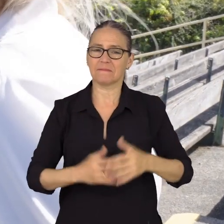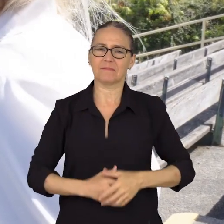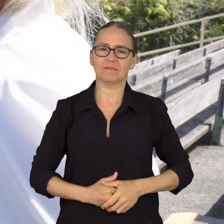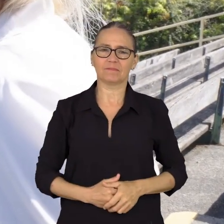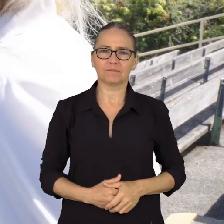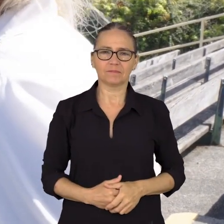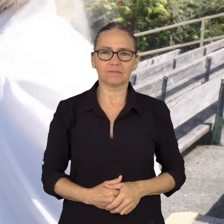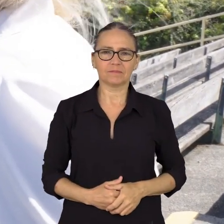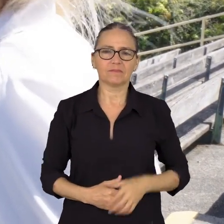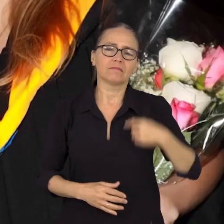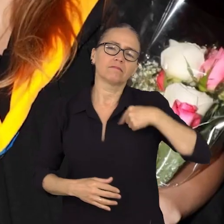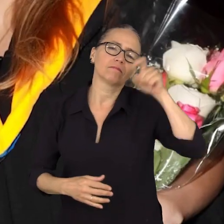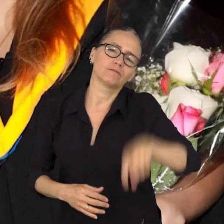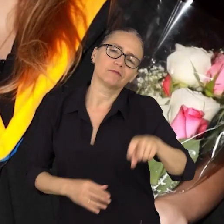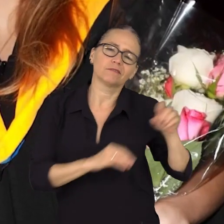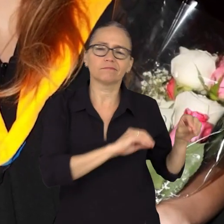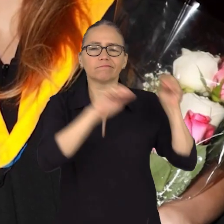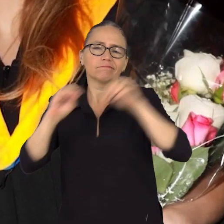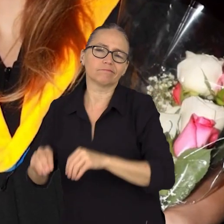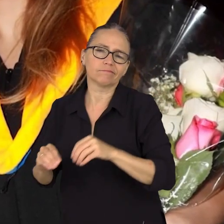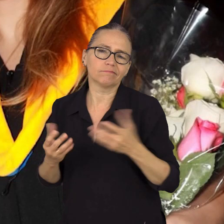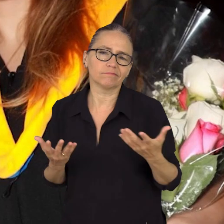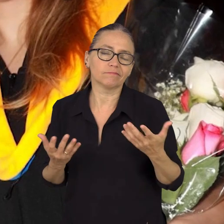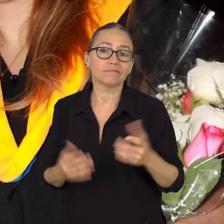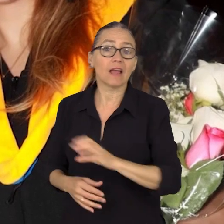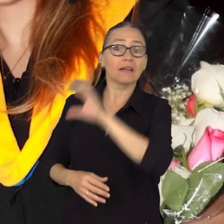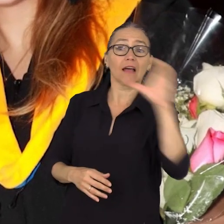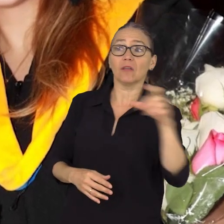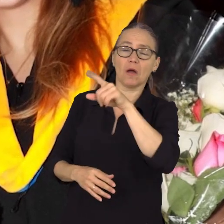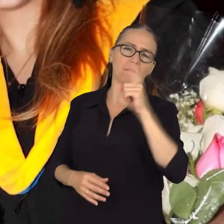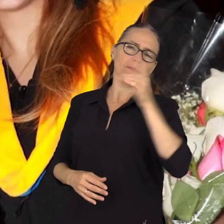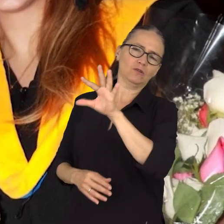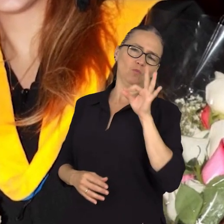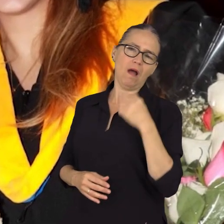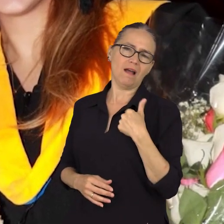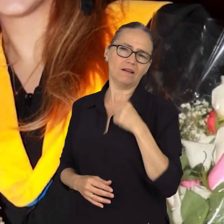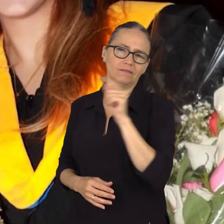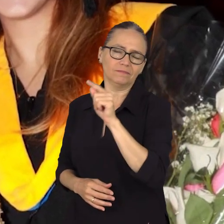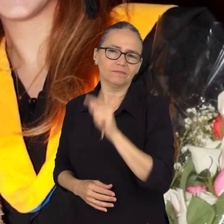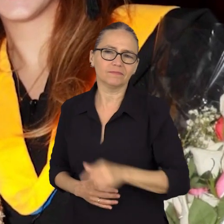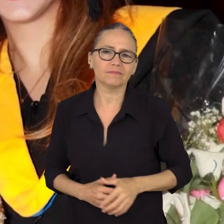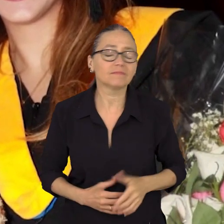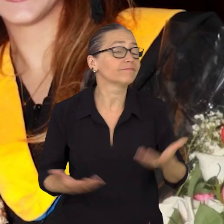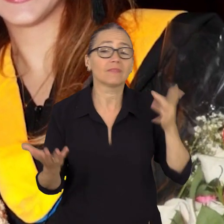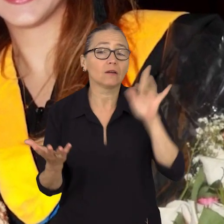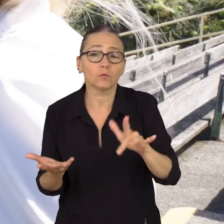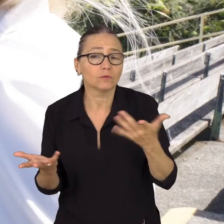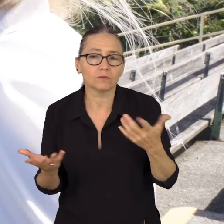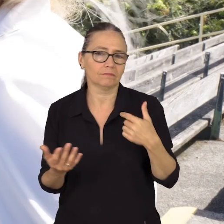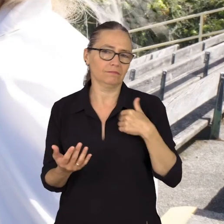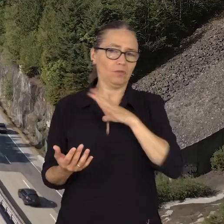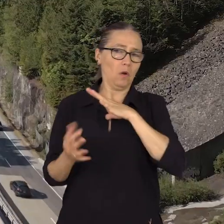future for us, it's time for us to emigrate. And Canada was the first option because we had